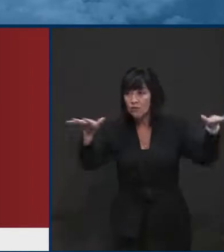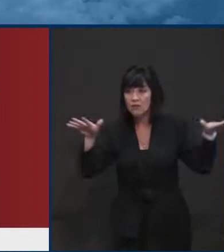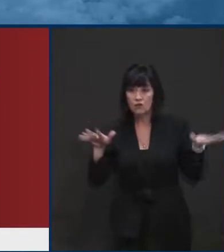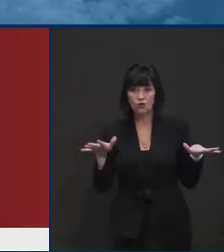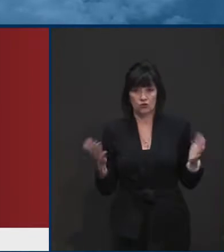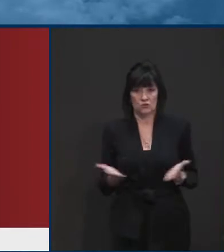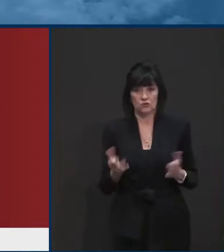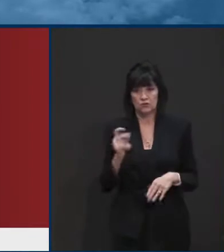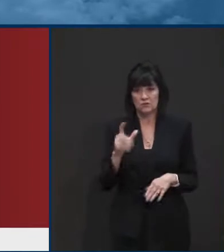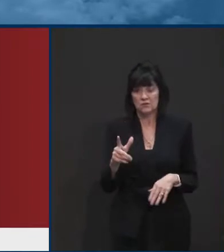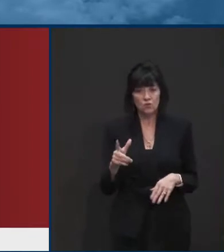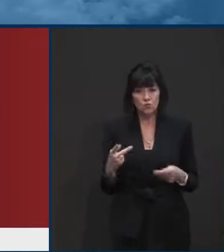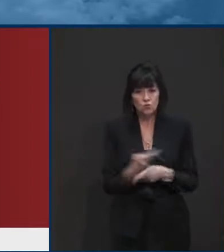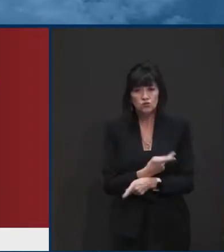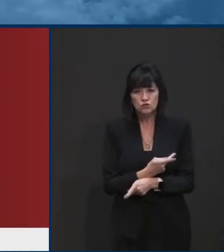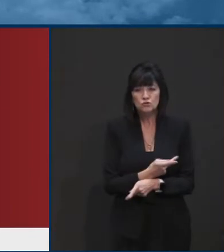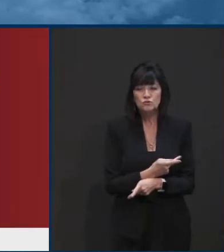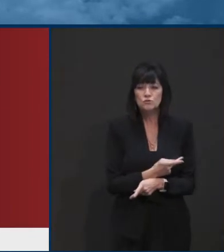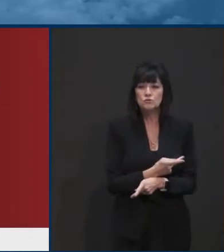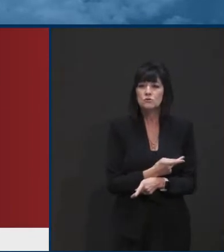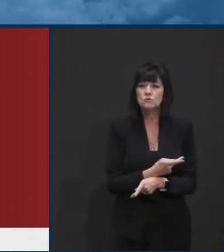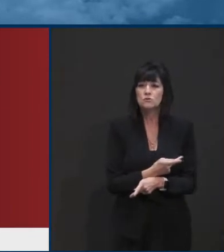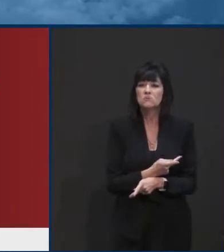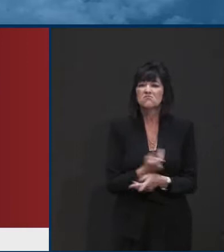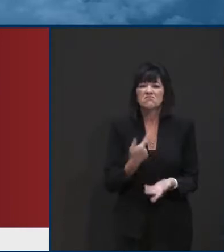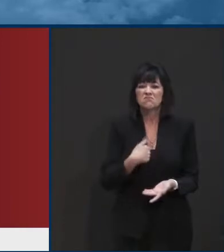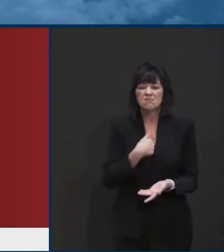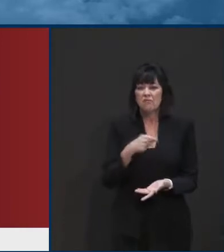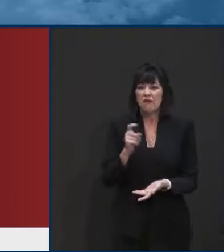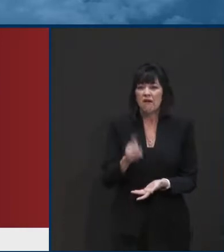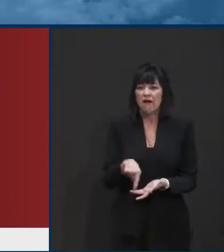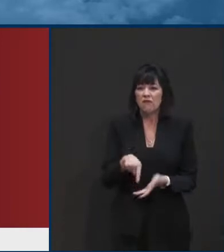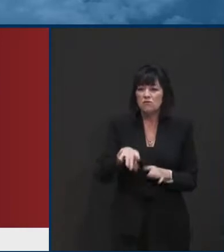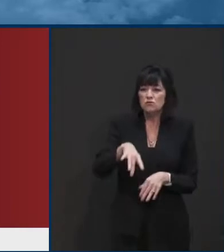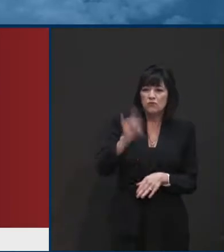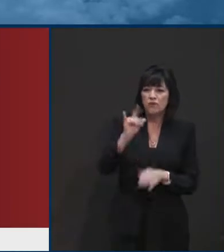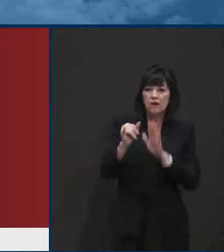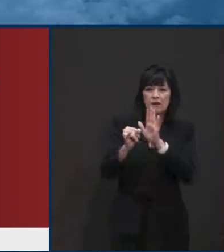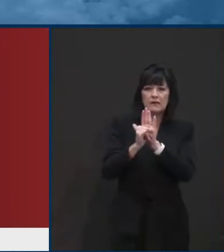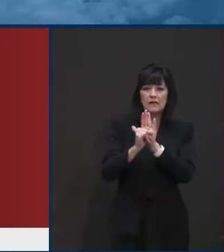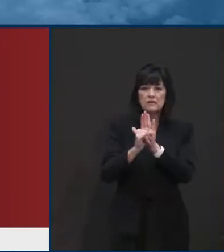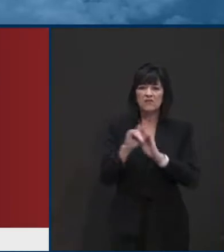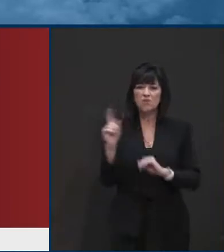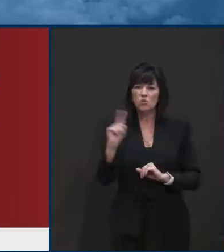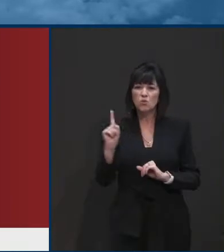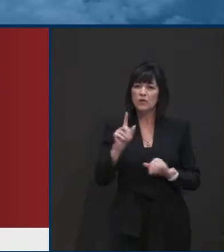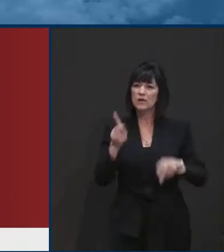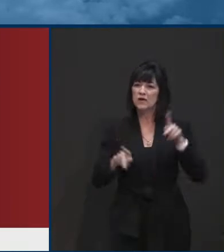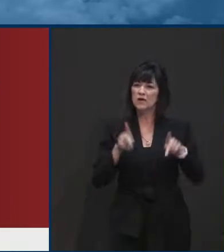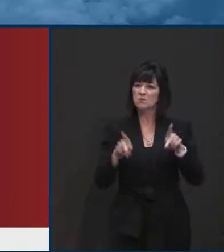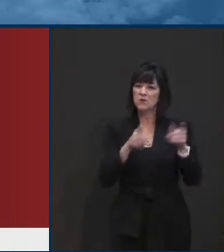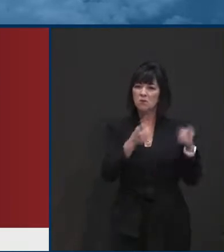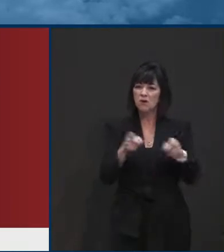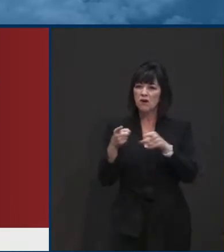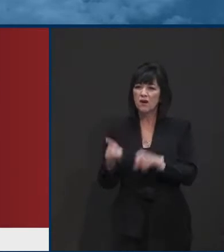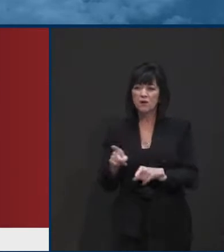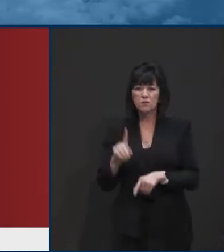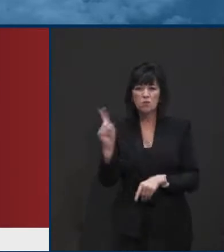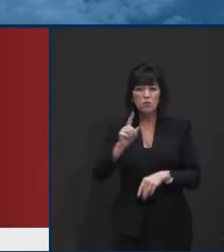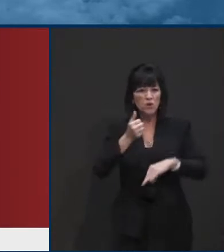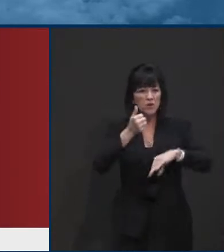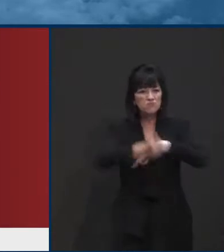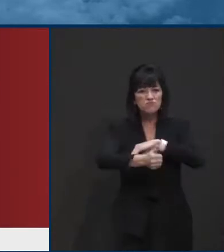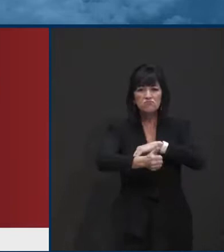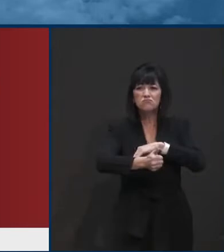targeted towards the venues where spread is occurring, which we know through the contact tracing effort